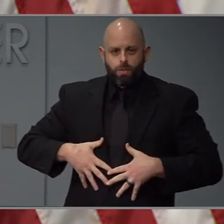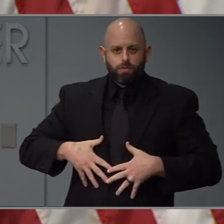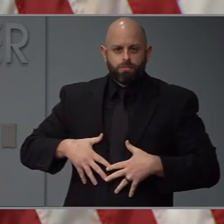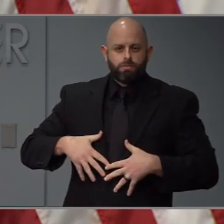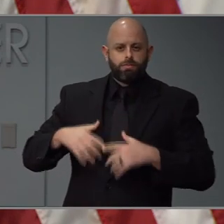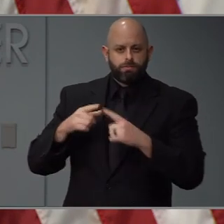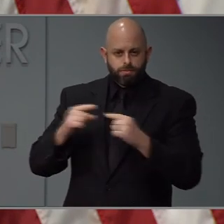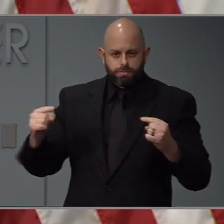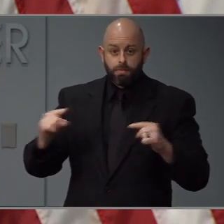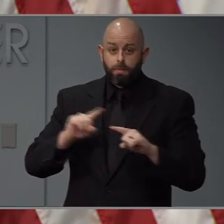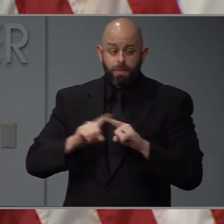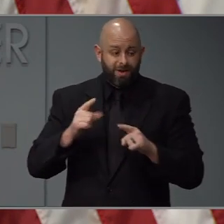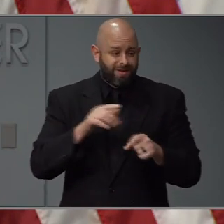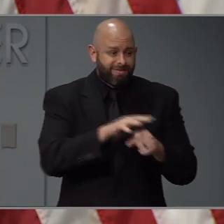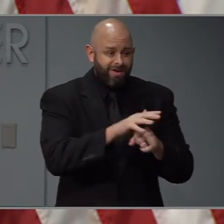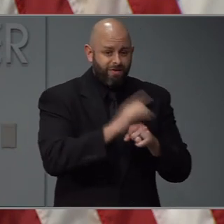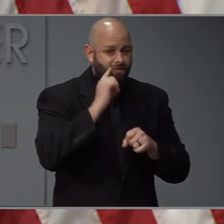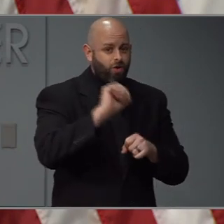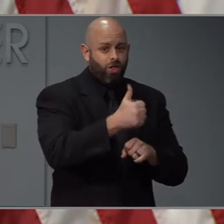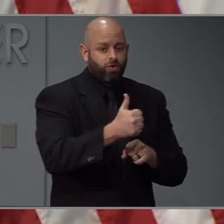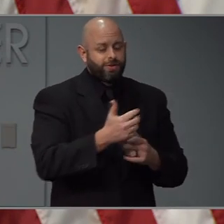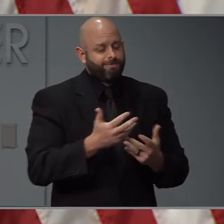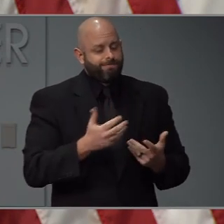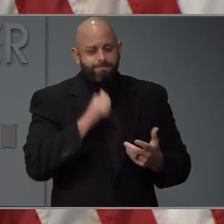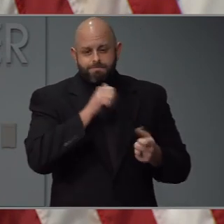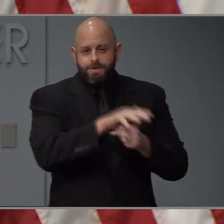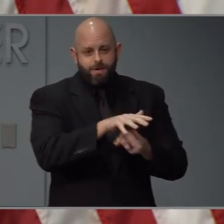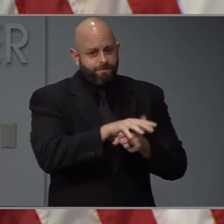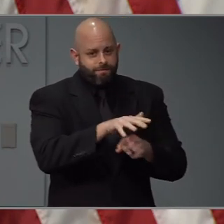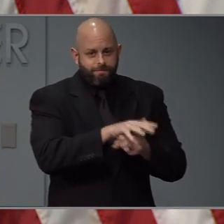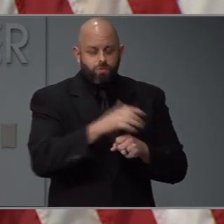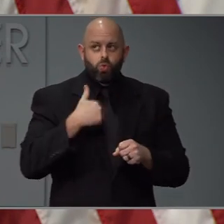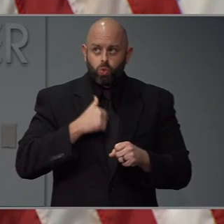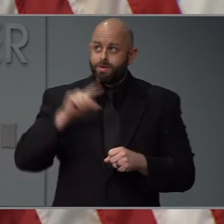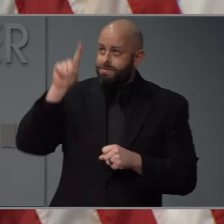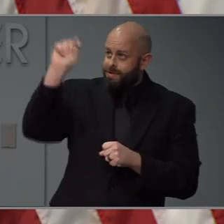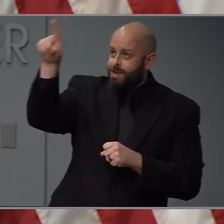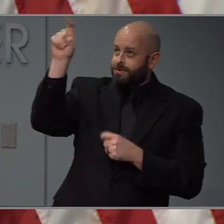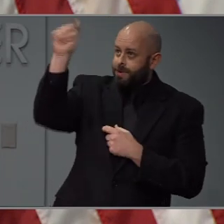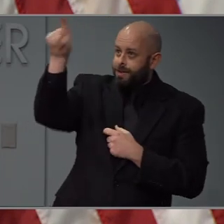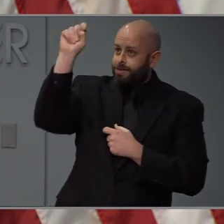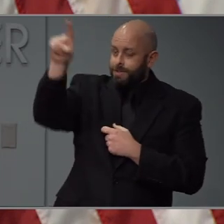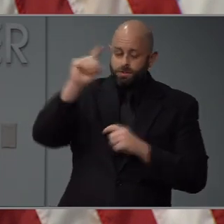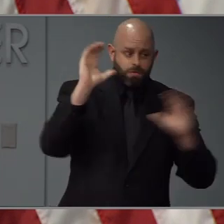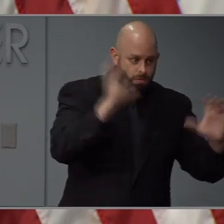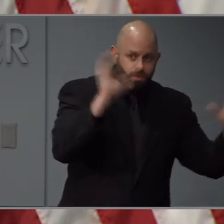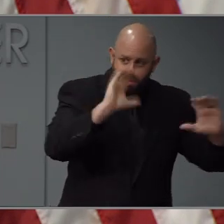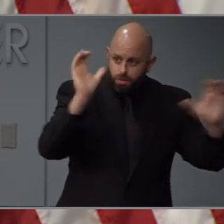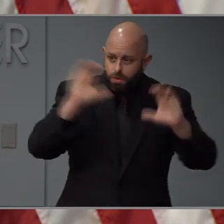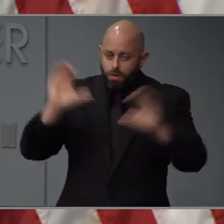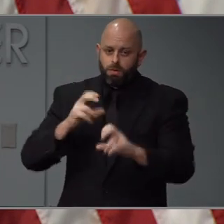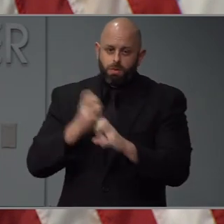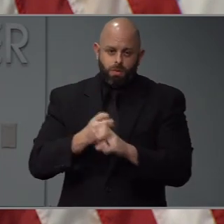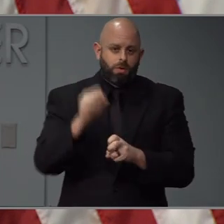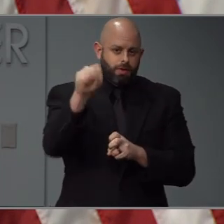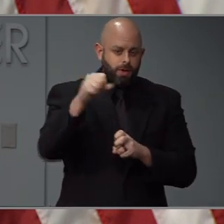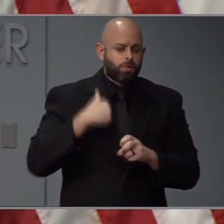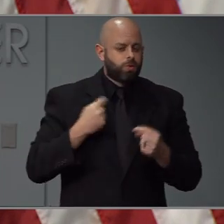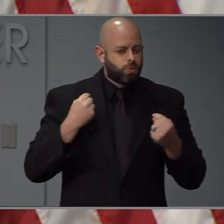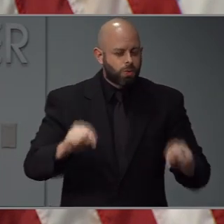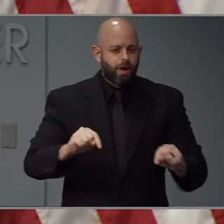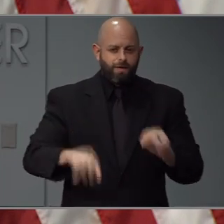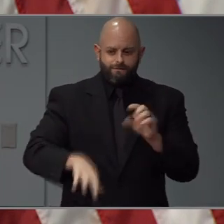National Stockpile. But I can tell you that we are very persistent and we are relentless in seeking out